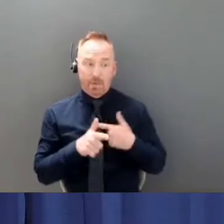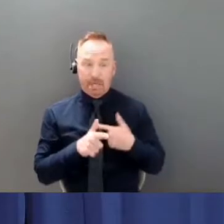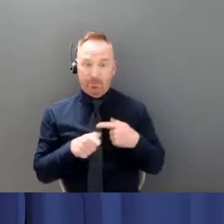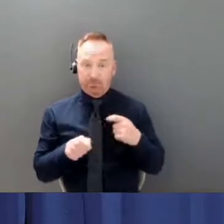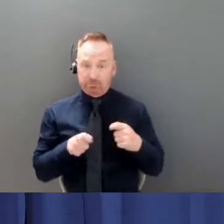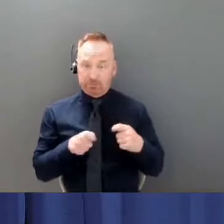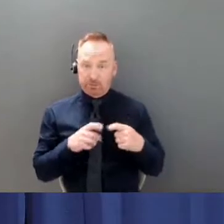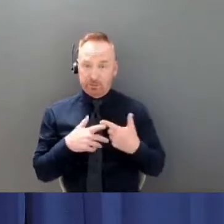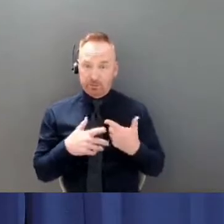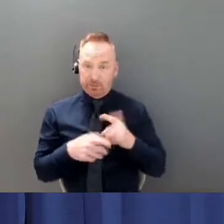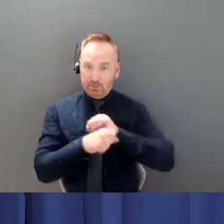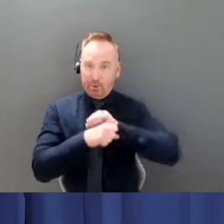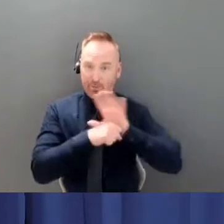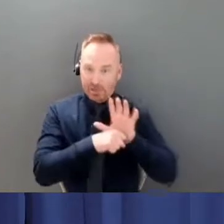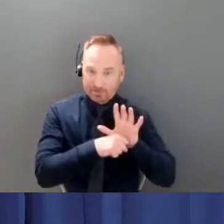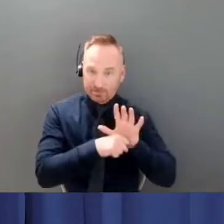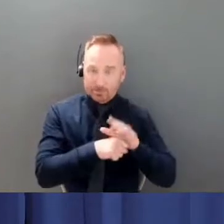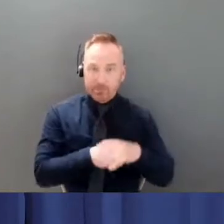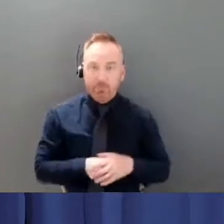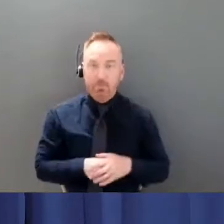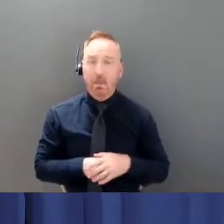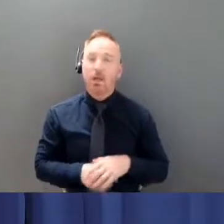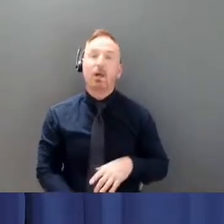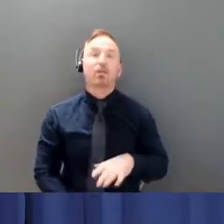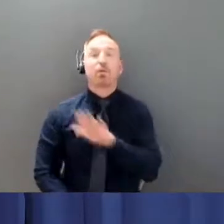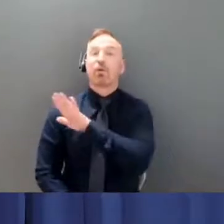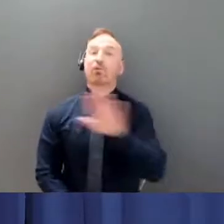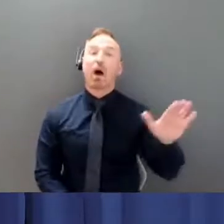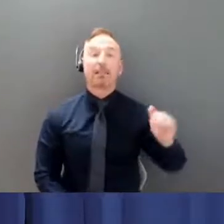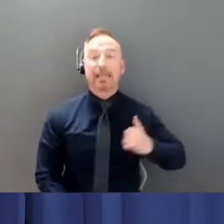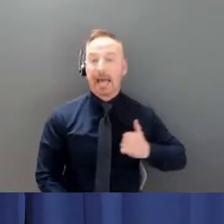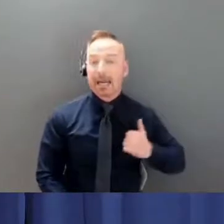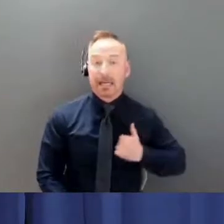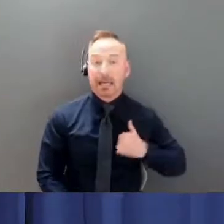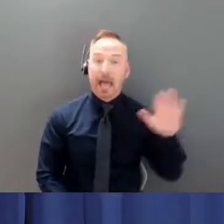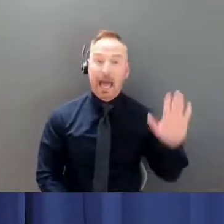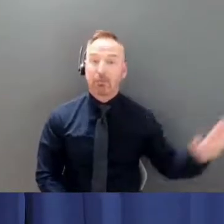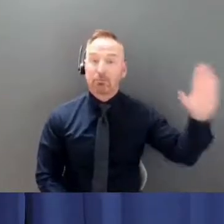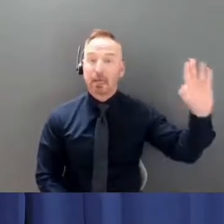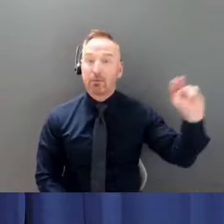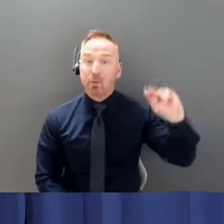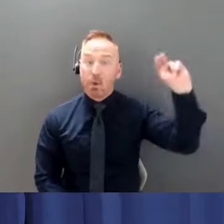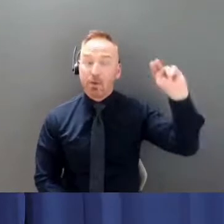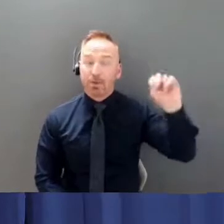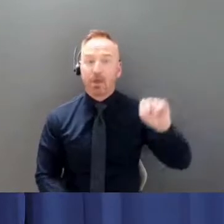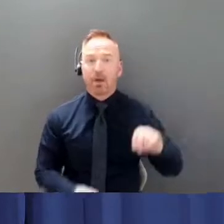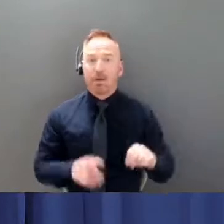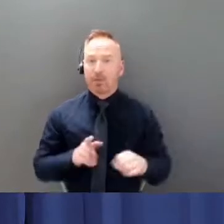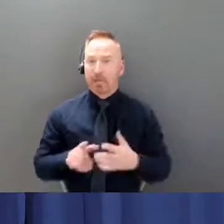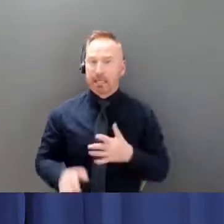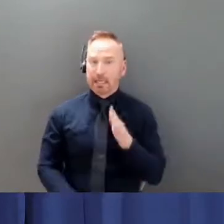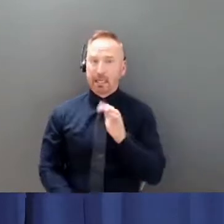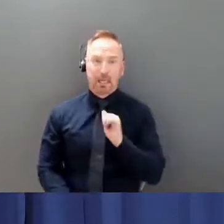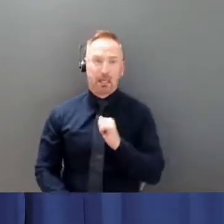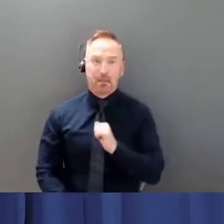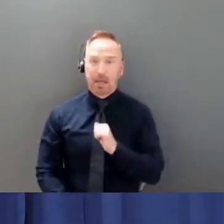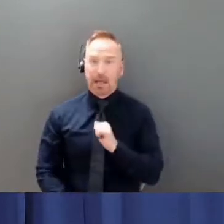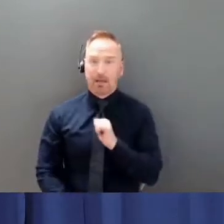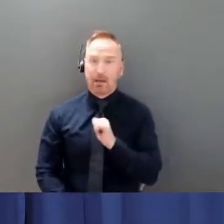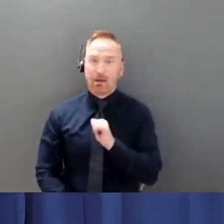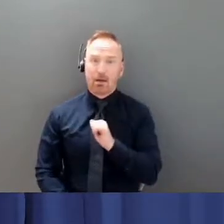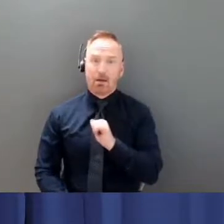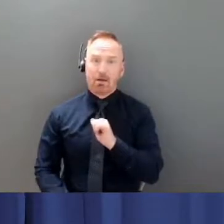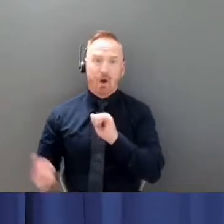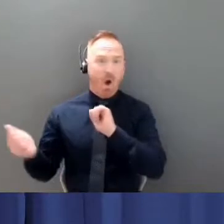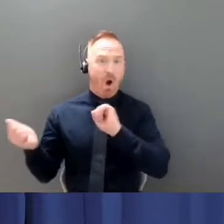as all of our counterparts around the country have experienced at various times in the last year and a half we